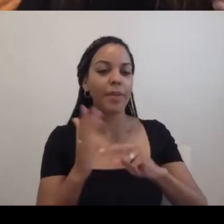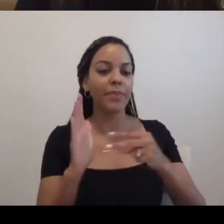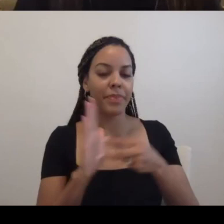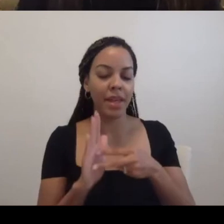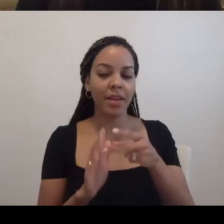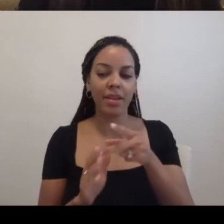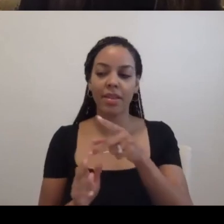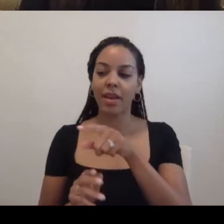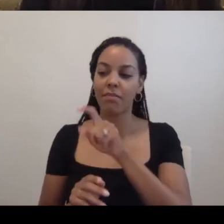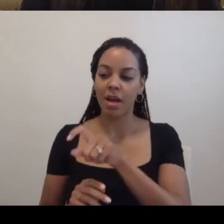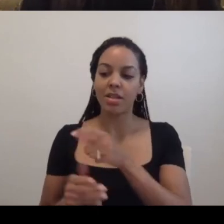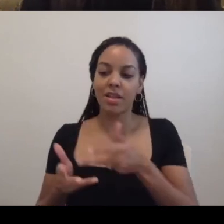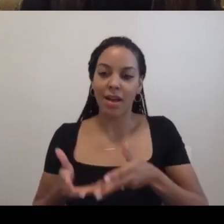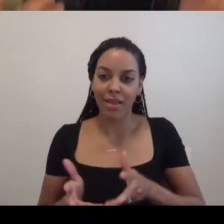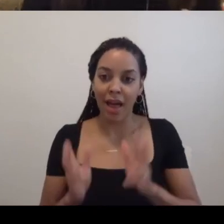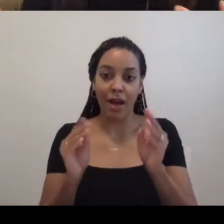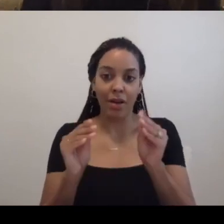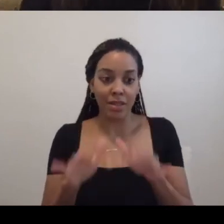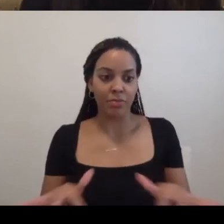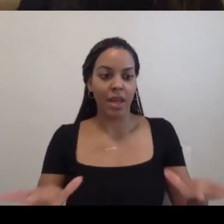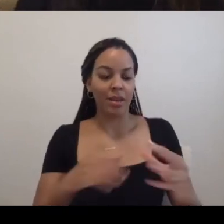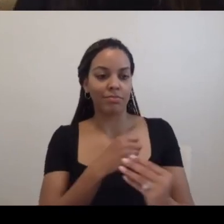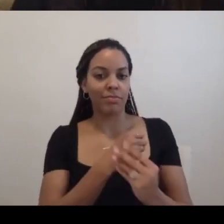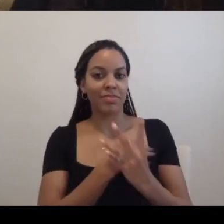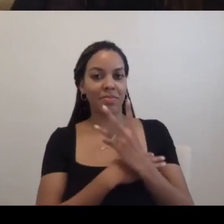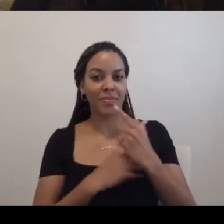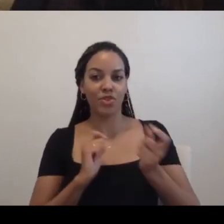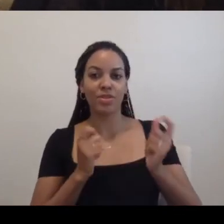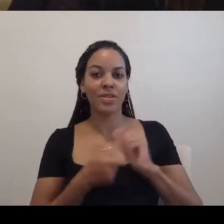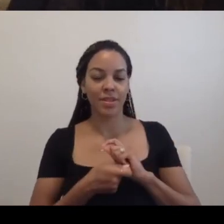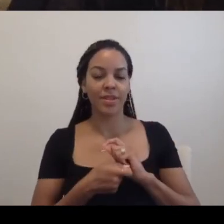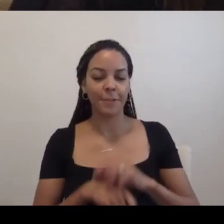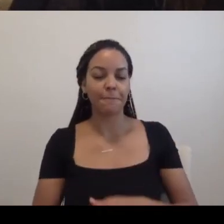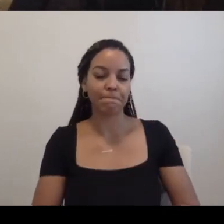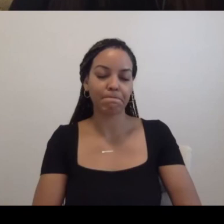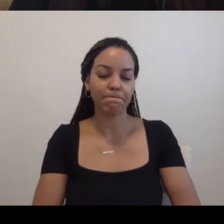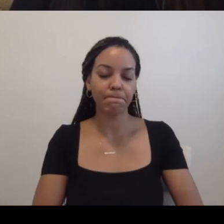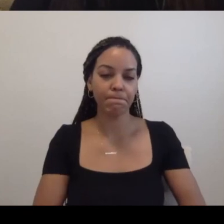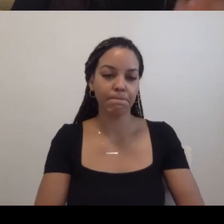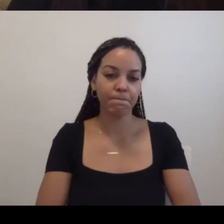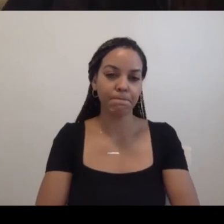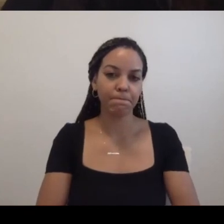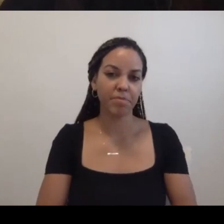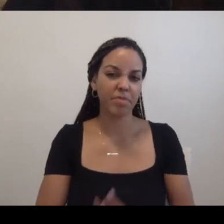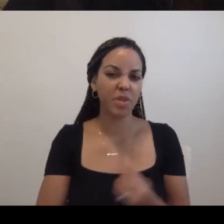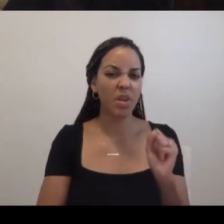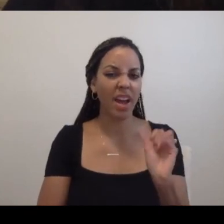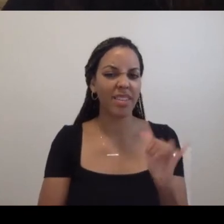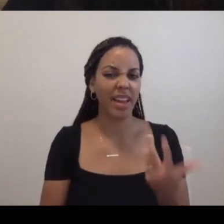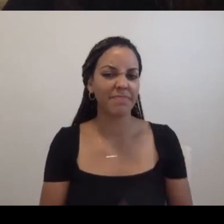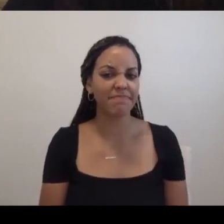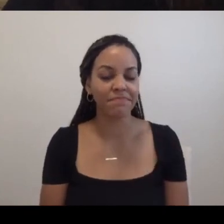the space change them. No, so, um, um, um, yeah, that's, yeah.